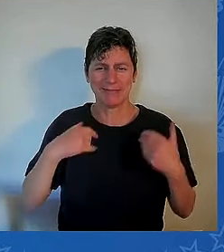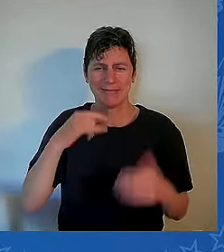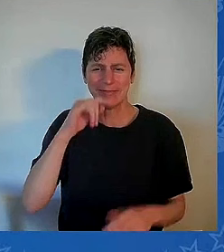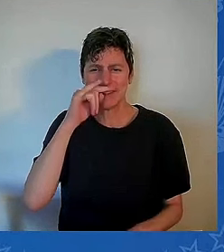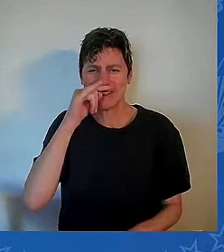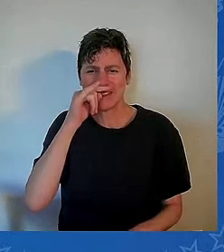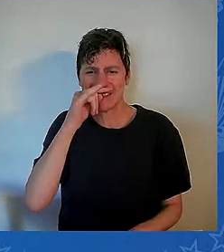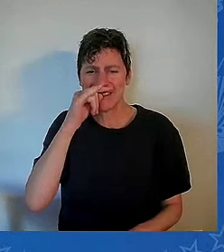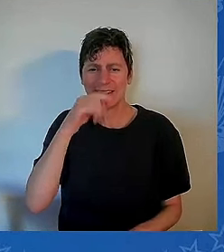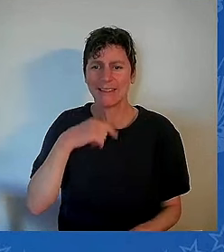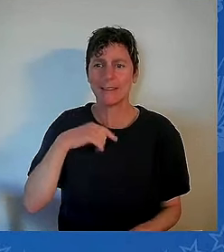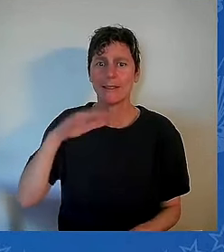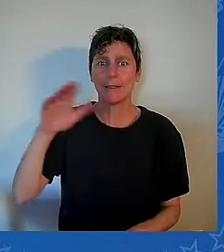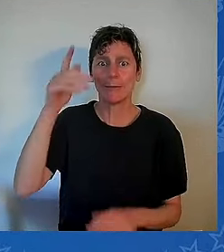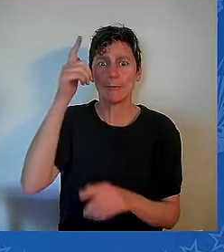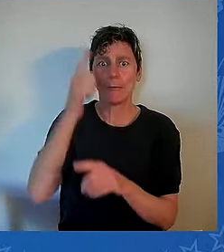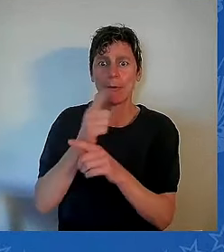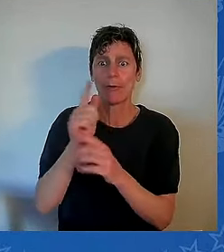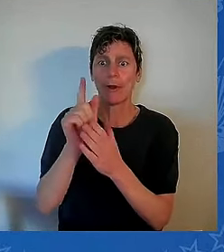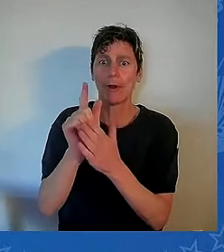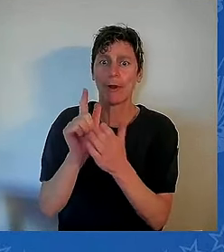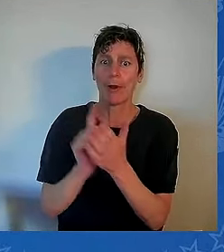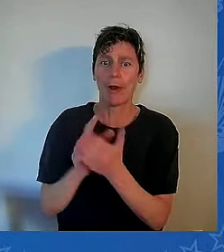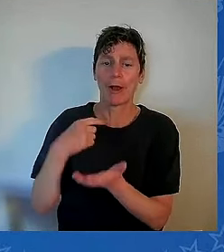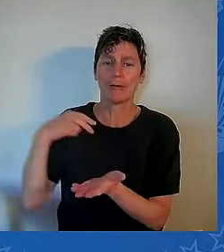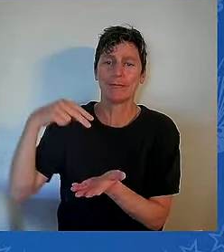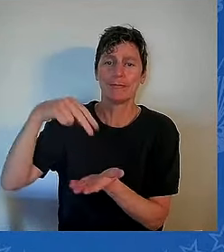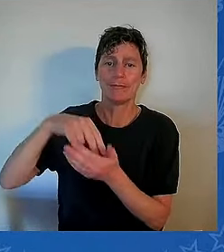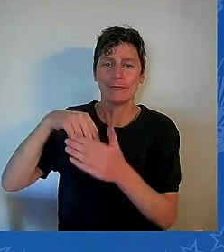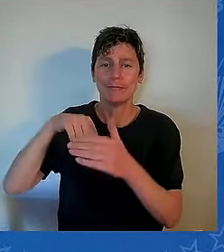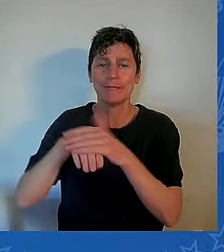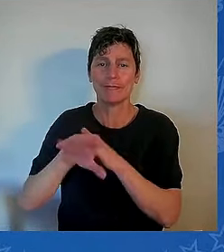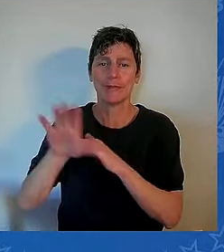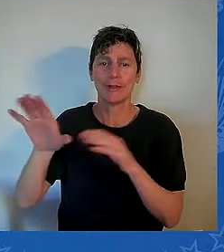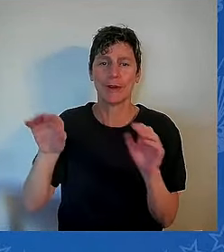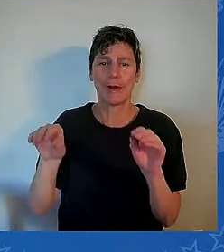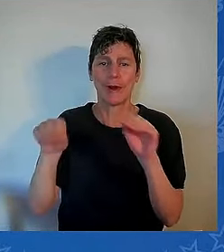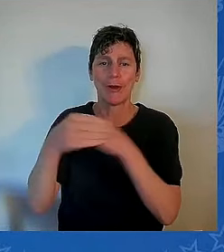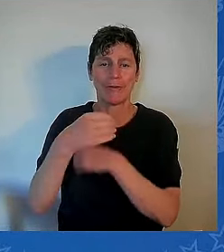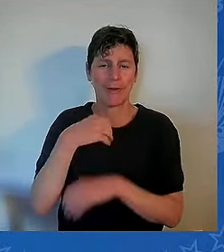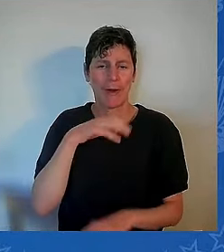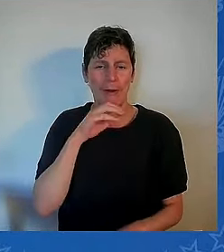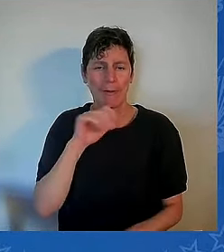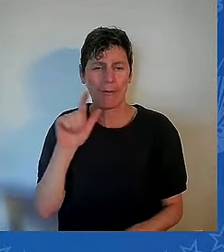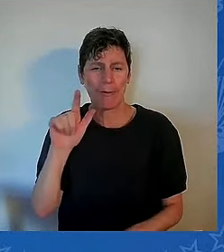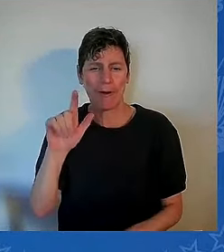You have to be 30 years old to be sworn in, and I wasn't 30 yet. I got a phone call